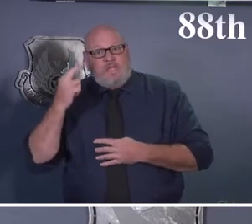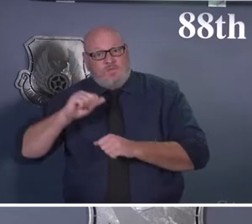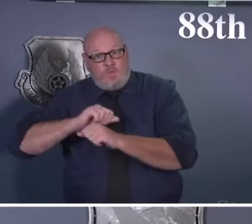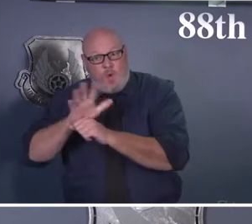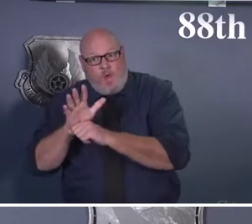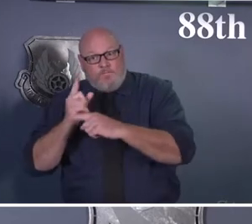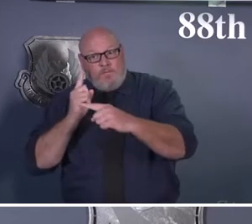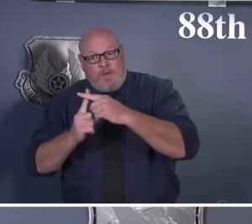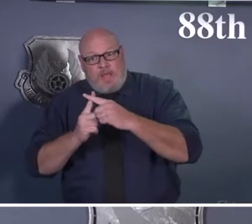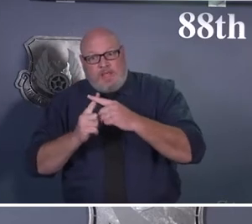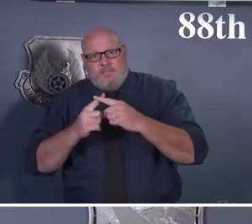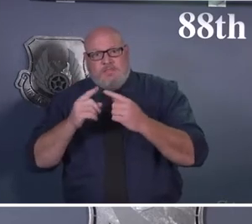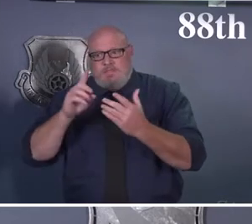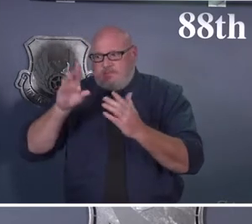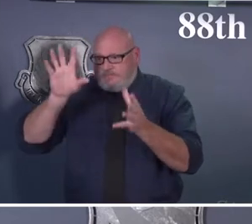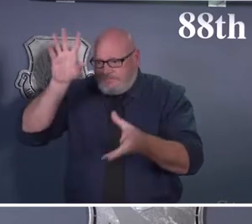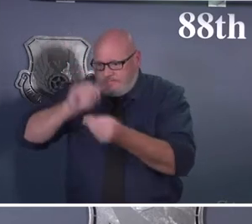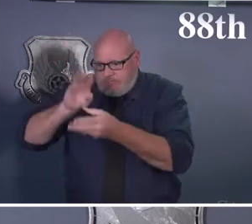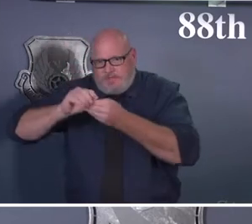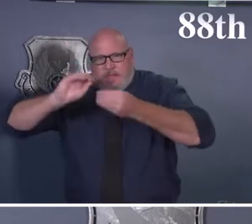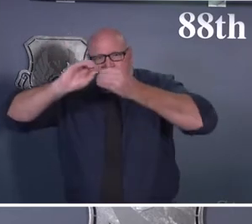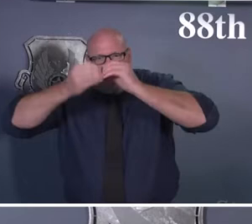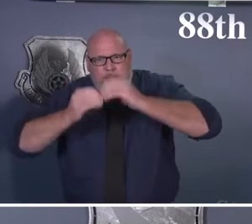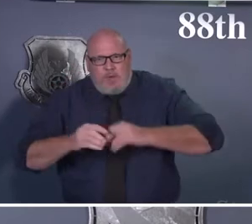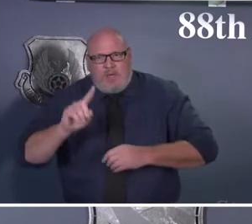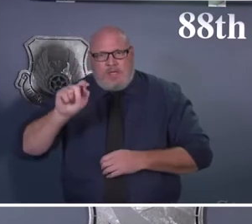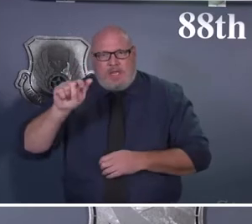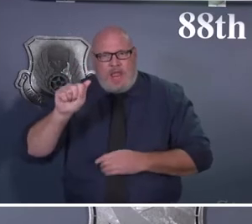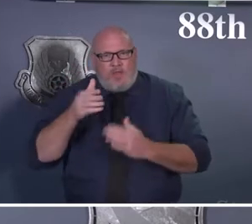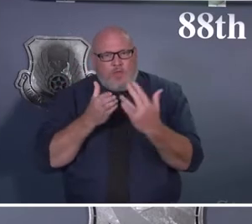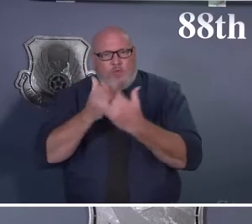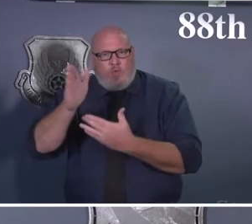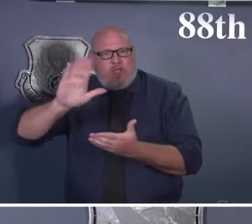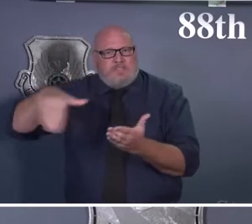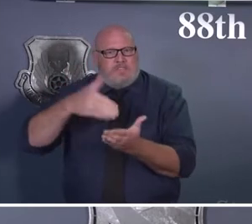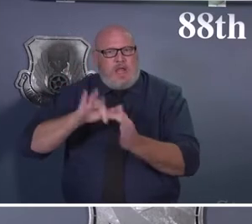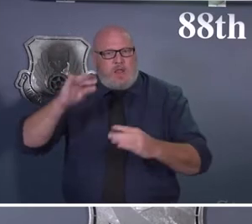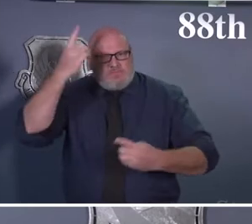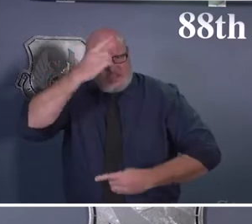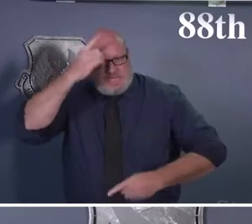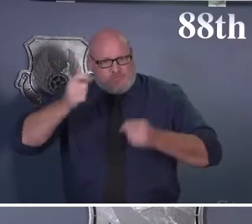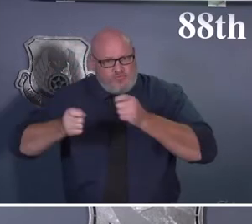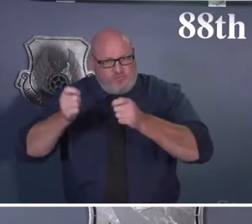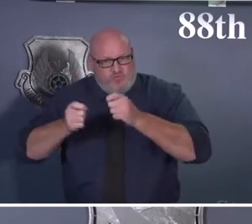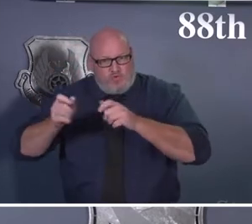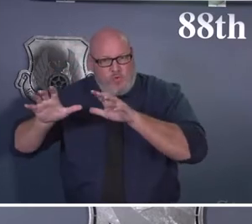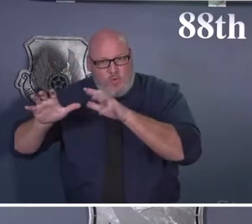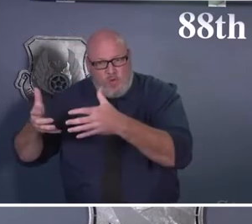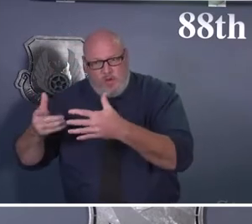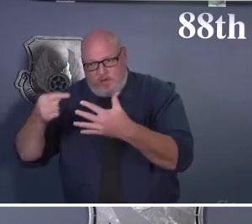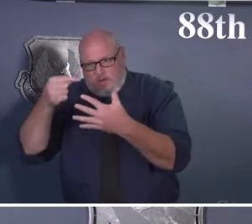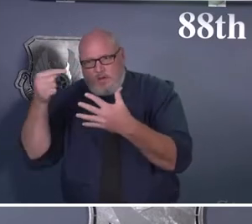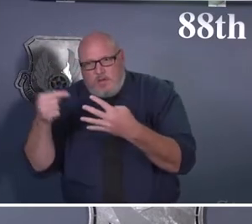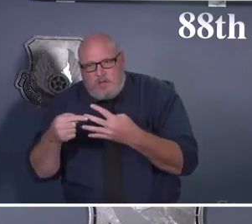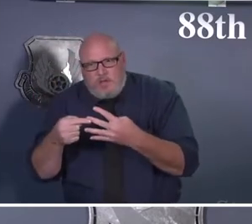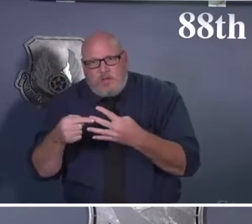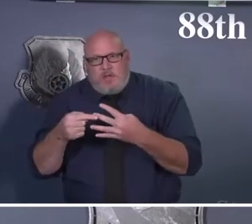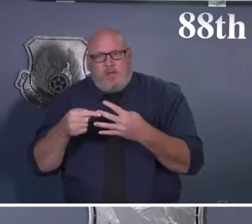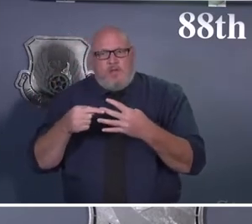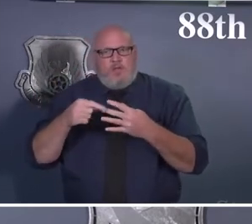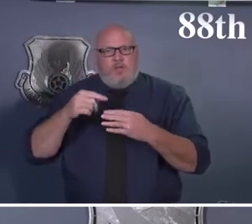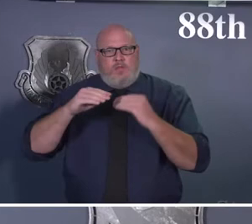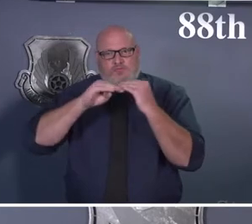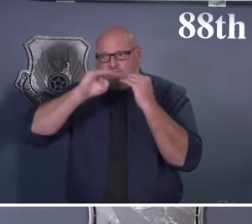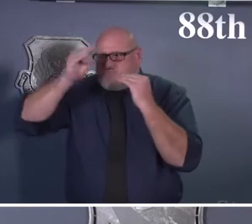tracker. And that's managed and operated by the Center for Disease Control. It's based off of trending of cases. And we were seeing that